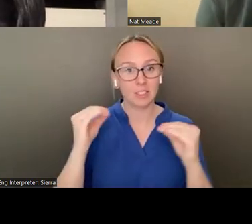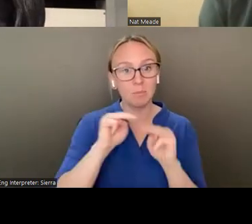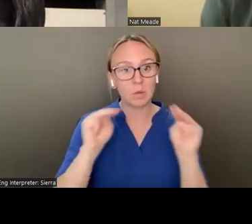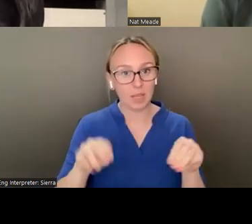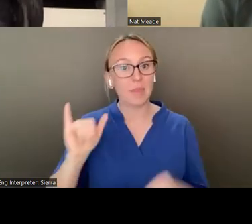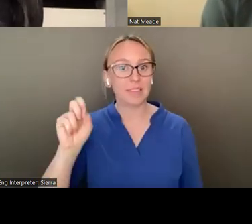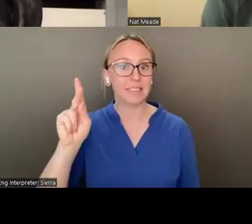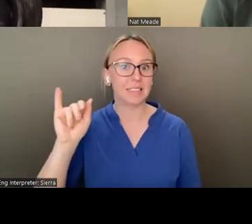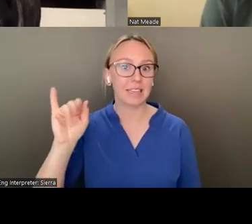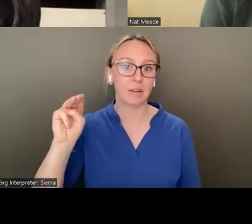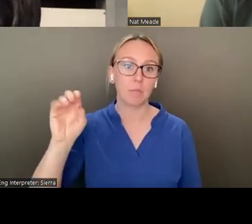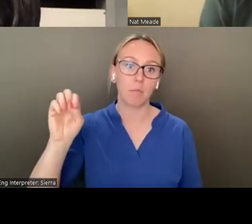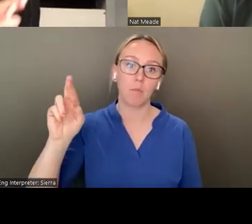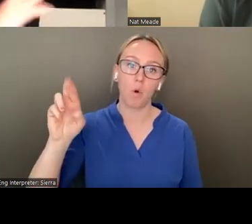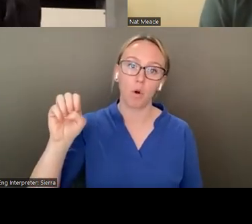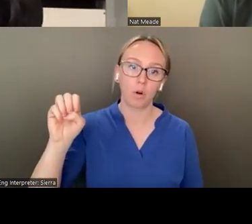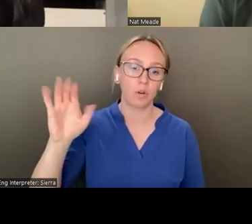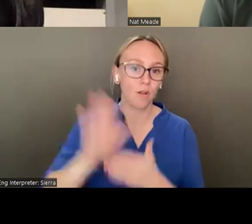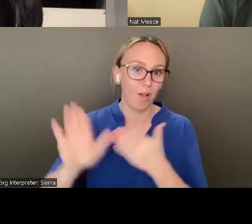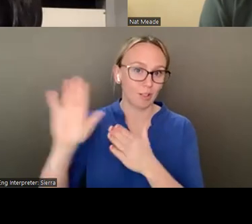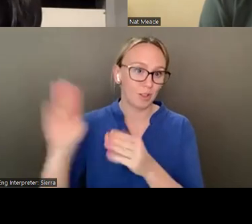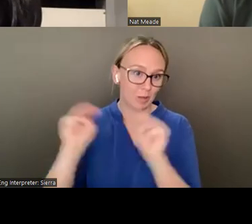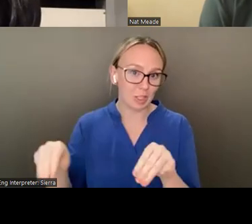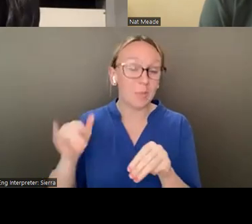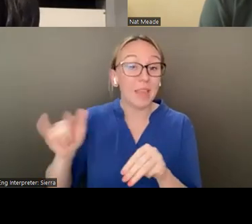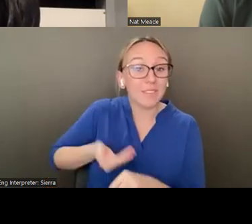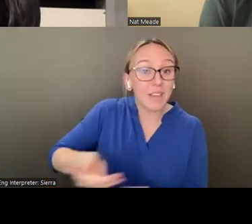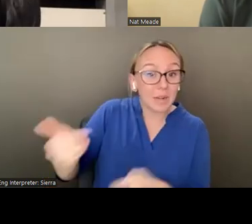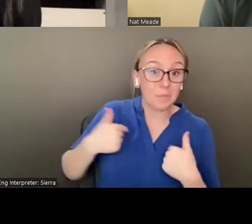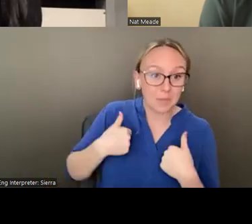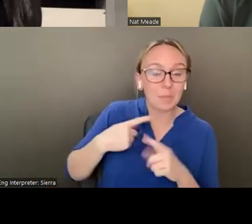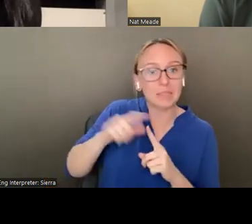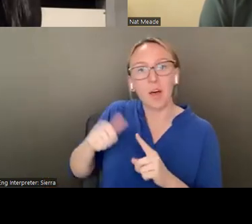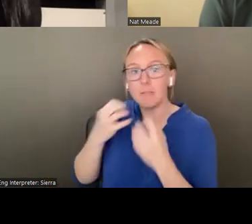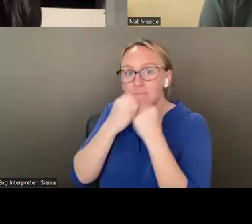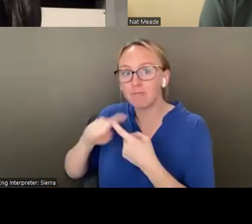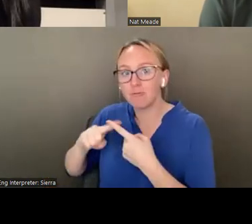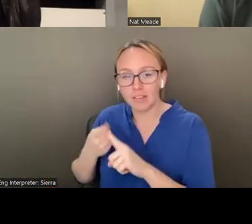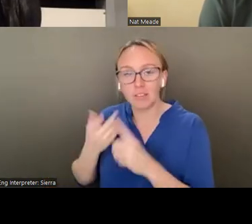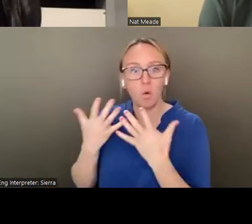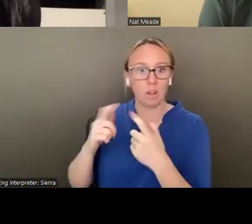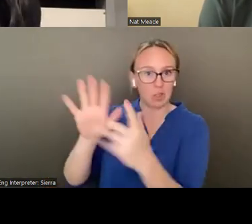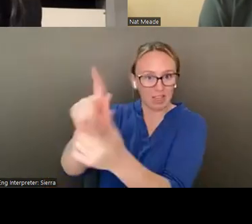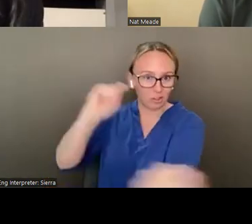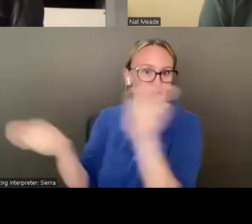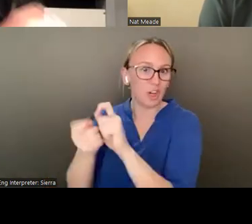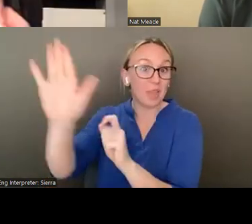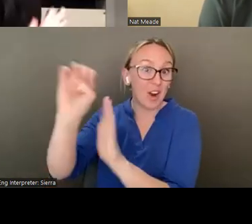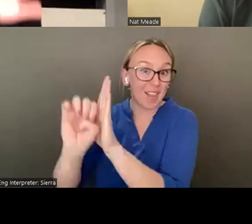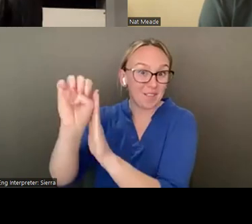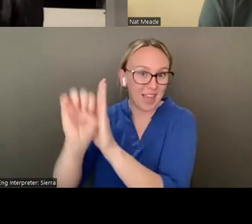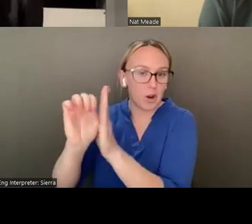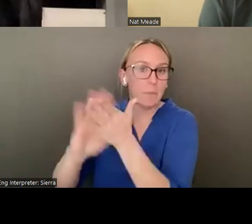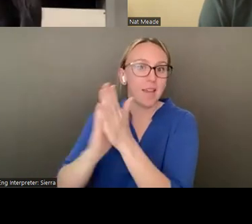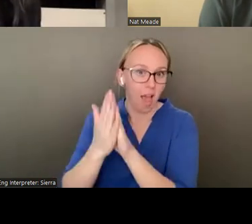invited me, my sibling, and a dear friend, Mizu, to transform their elevator space into an installation. So if you